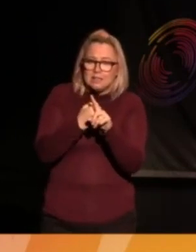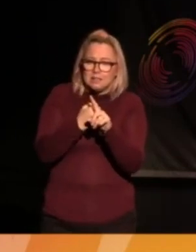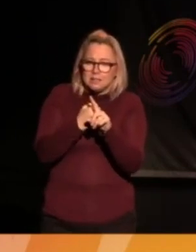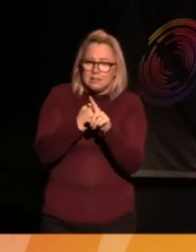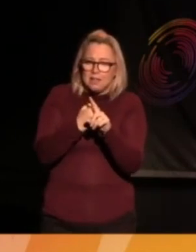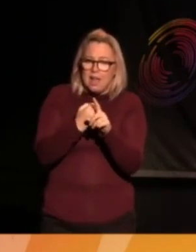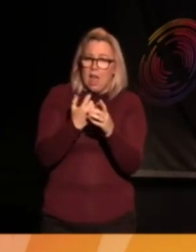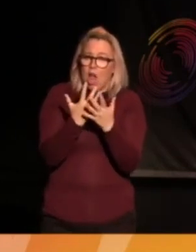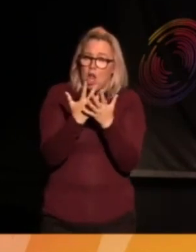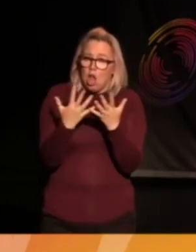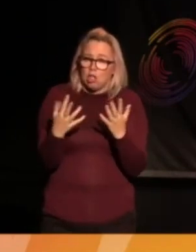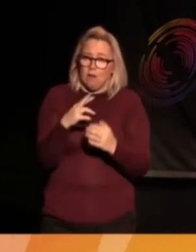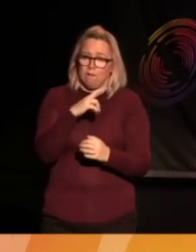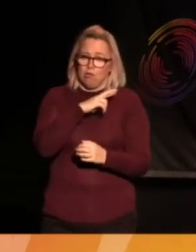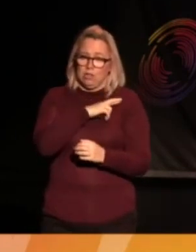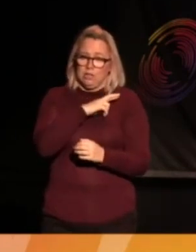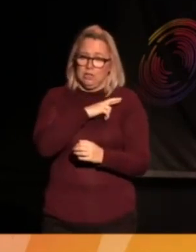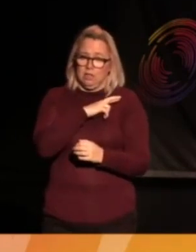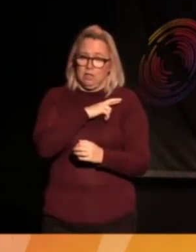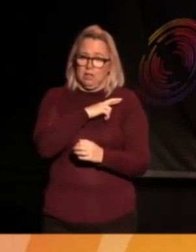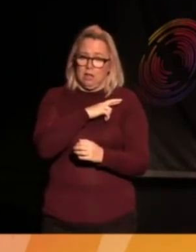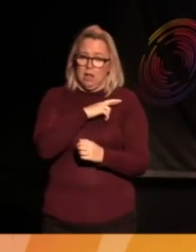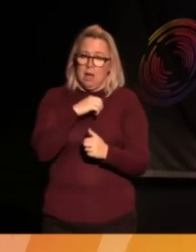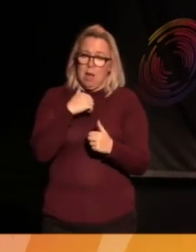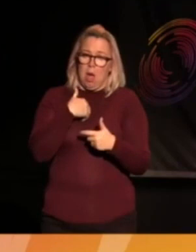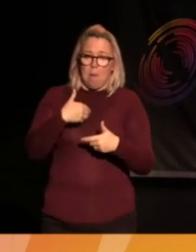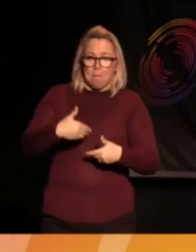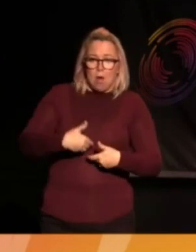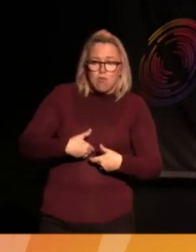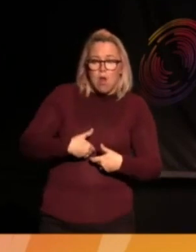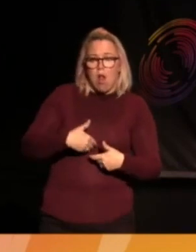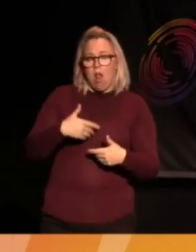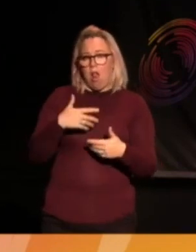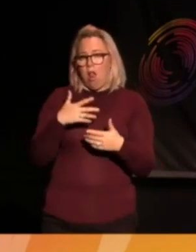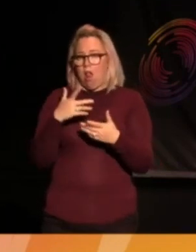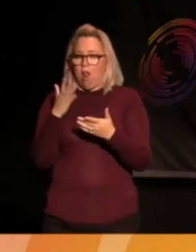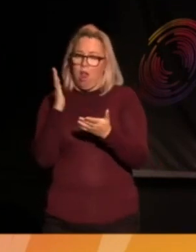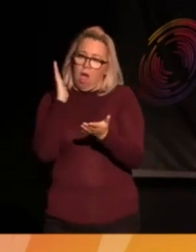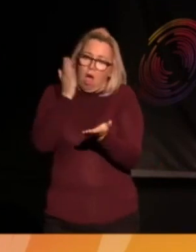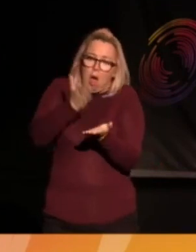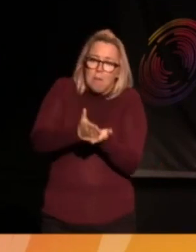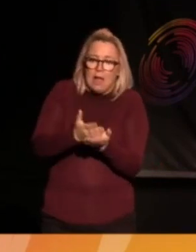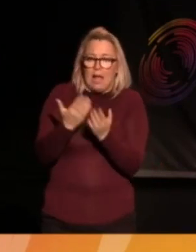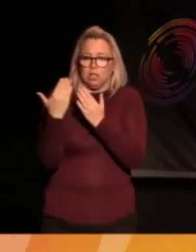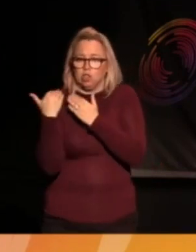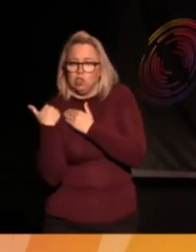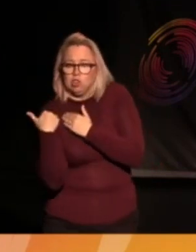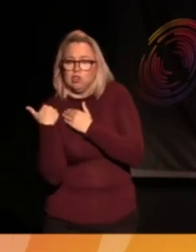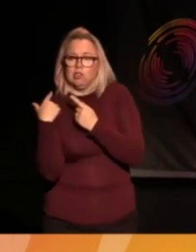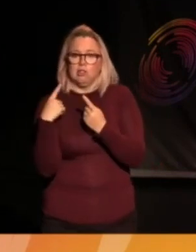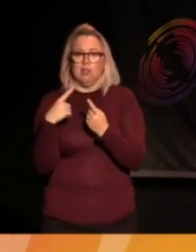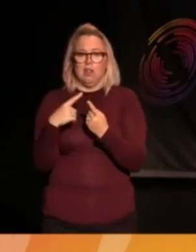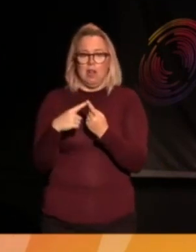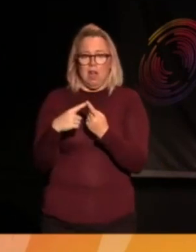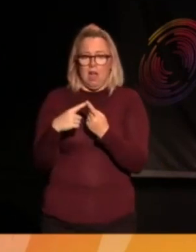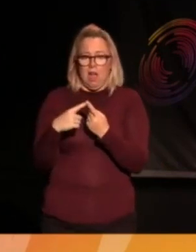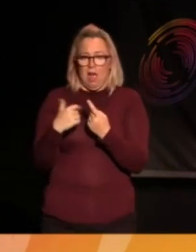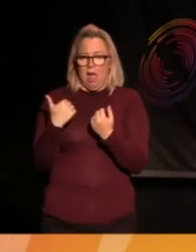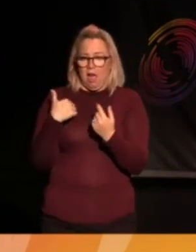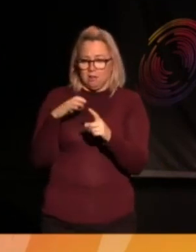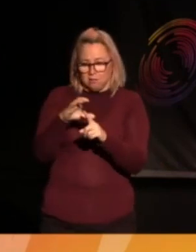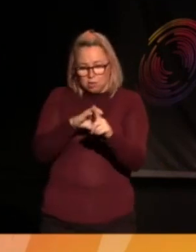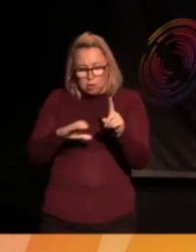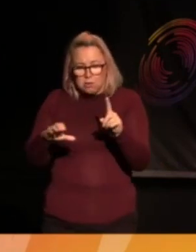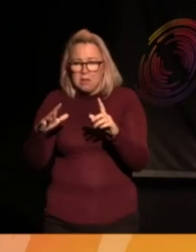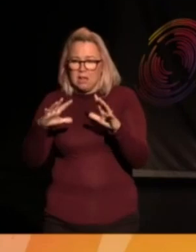the reason we're in this space is out of moral obligation and a duty of care to those around us and those frontline communities across the world that are already experiencing